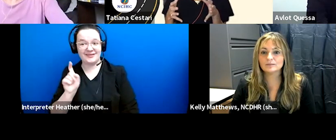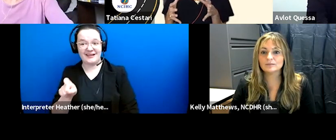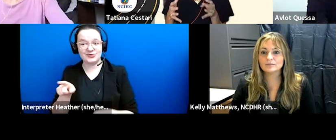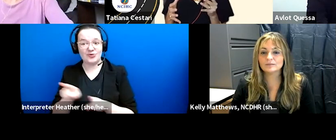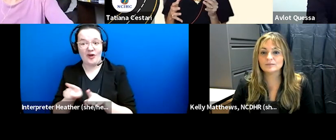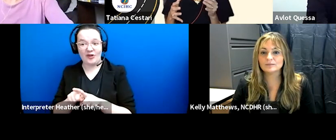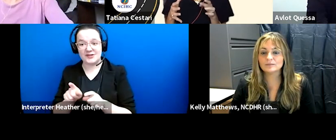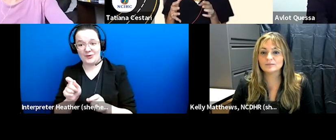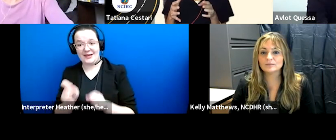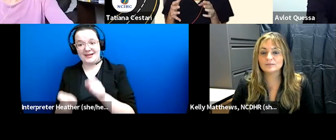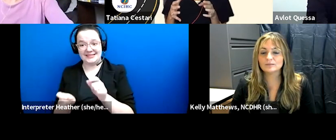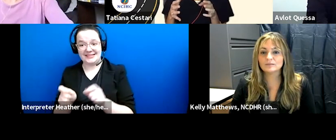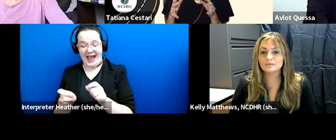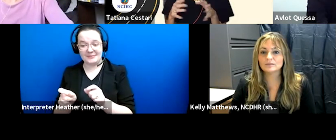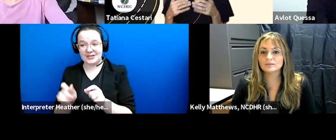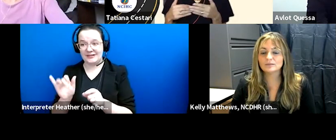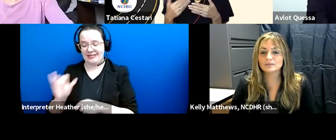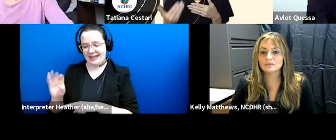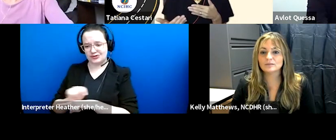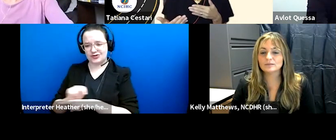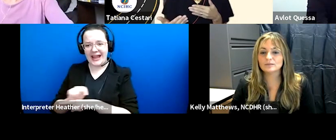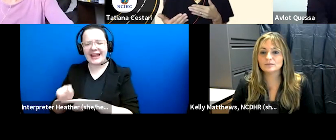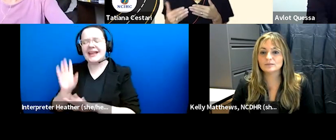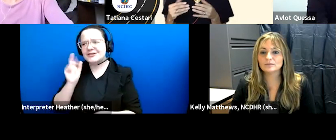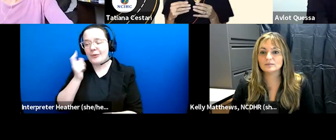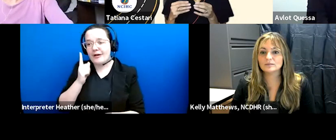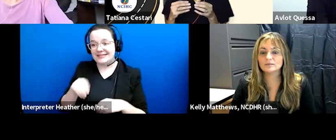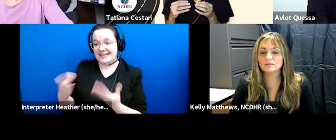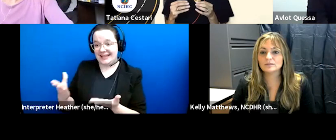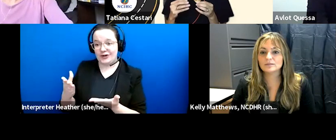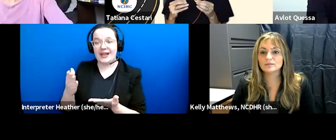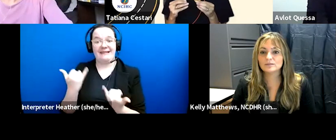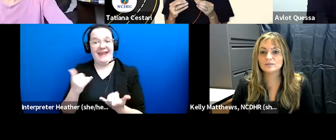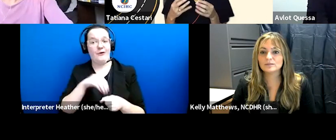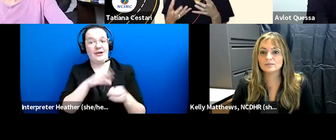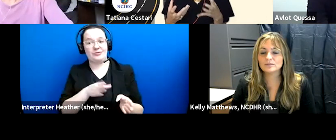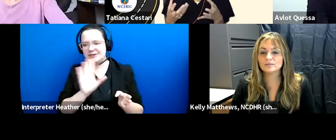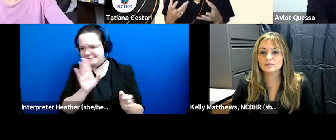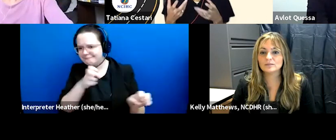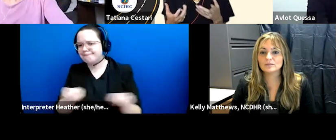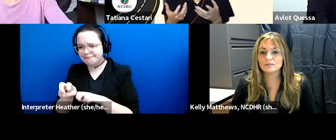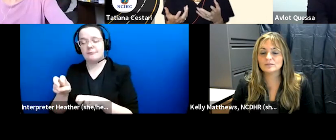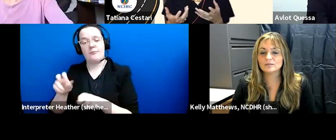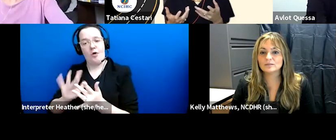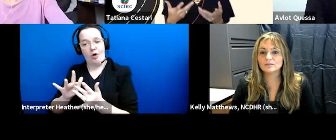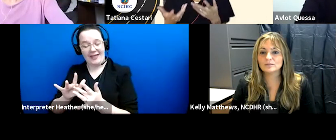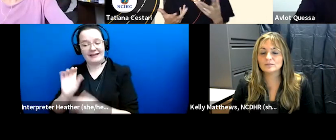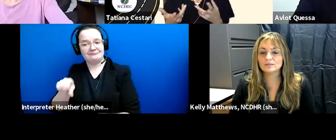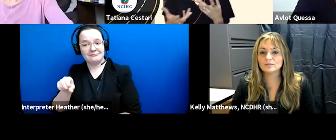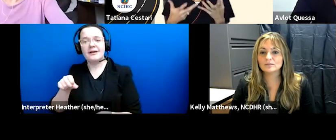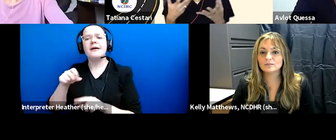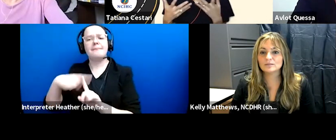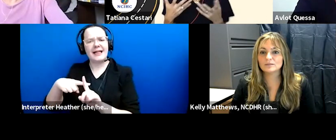some of the ways the training was i mean not only the delivery method but also you know how to make sure people were